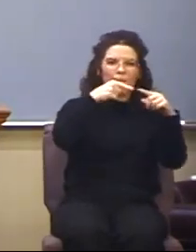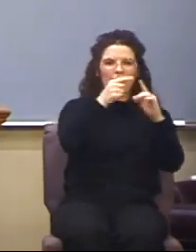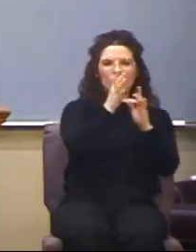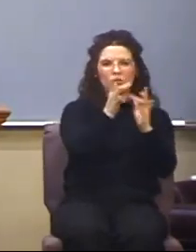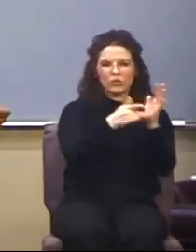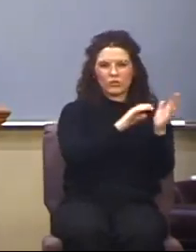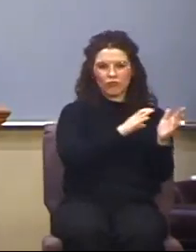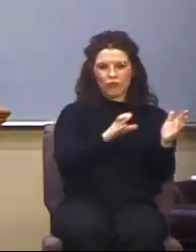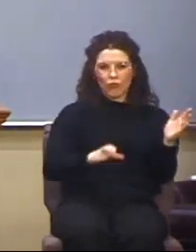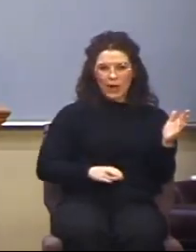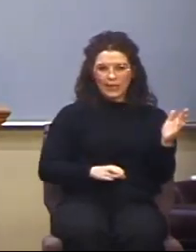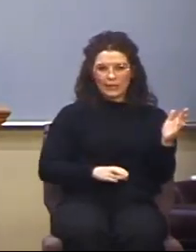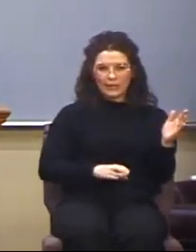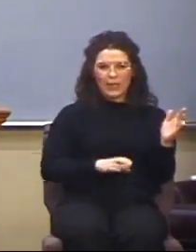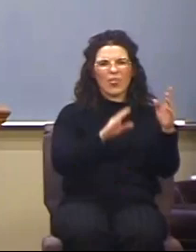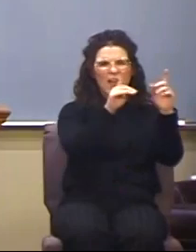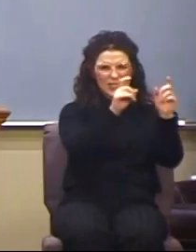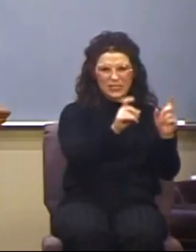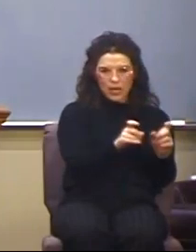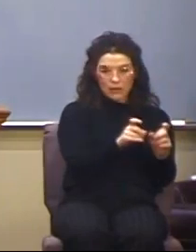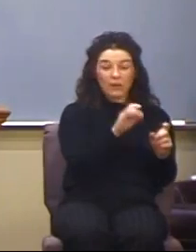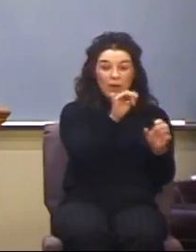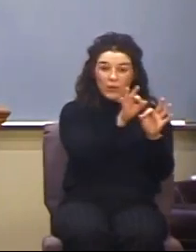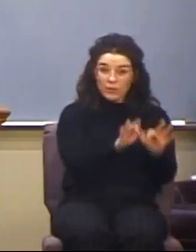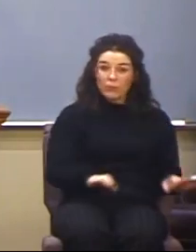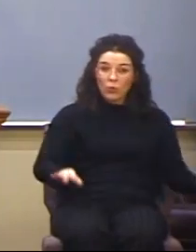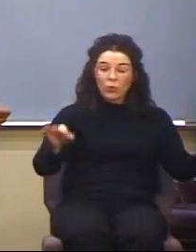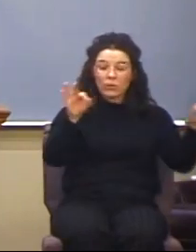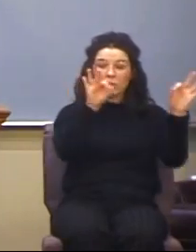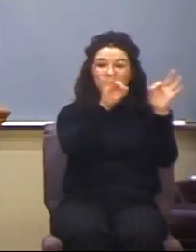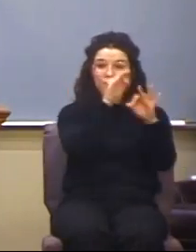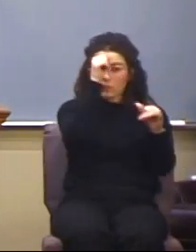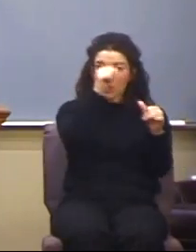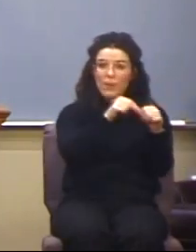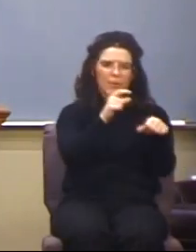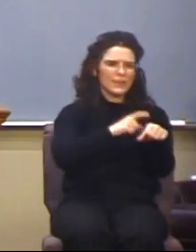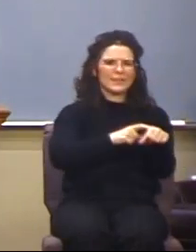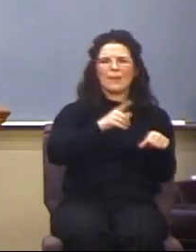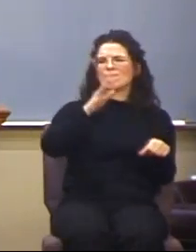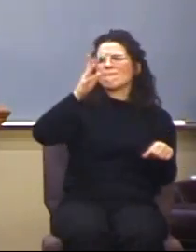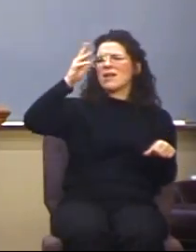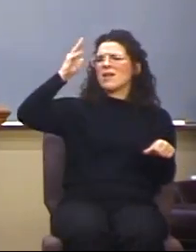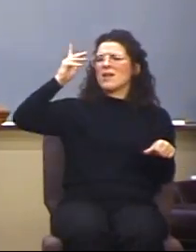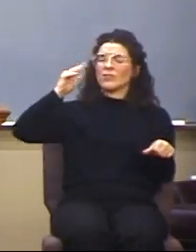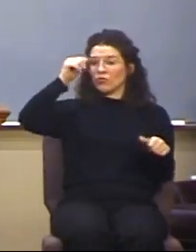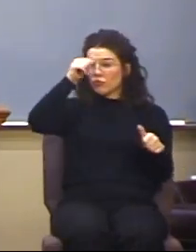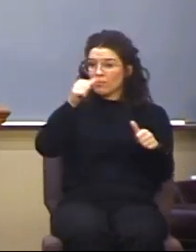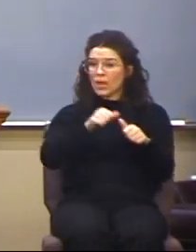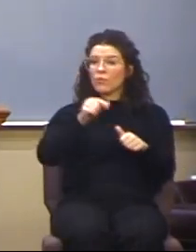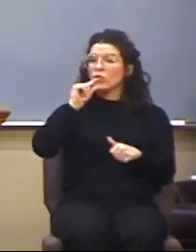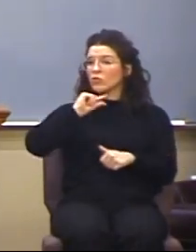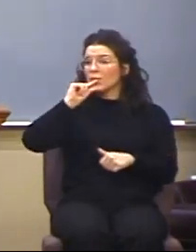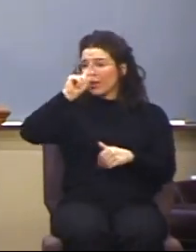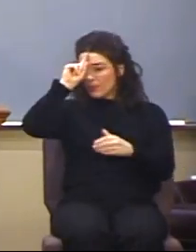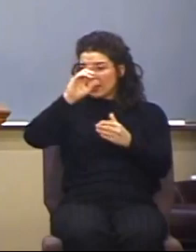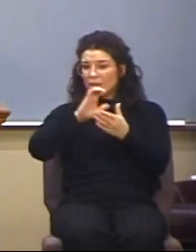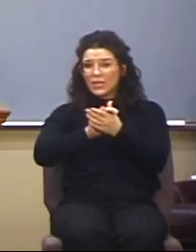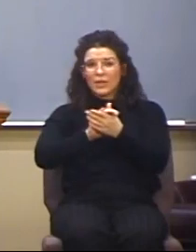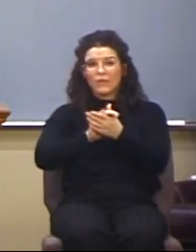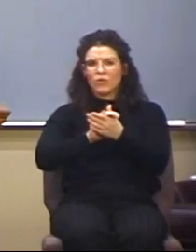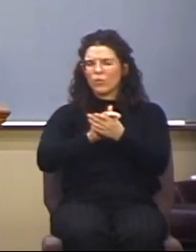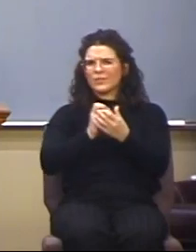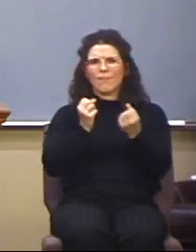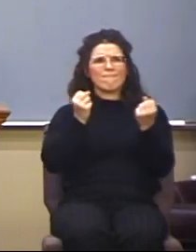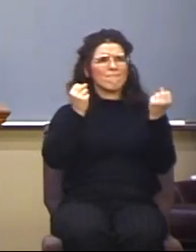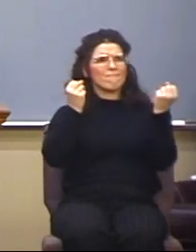point to make. Now, remember, in time past, yeah, the Gentiles believed there was all